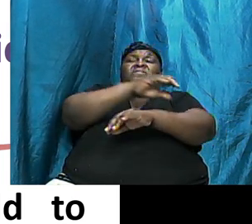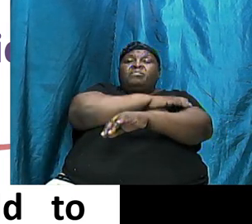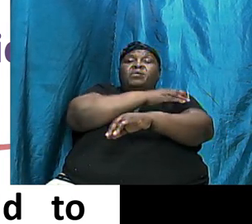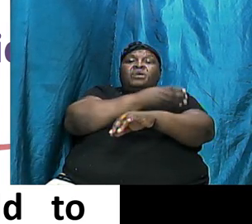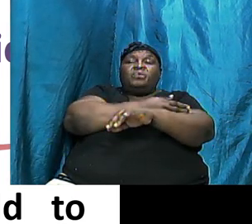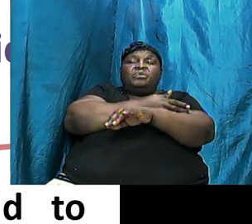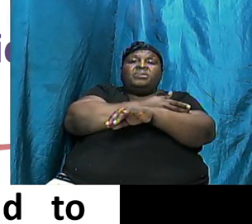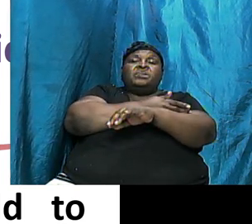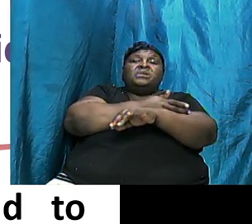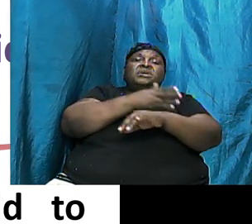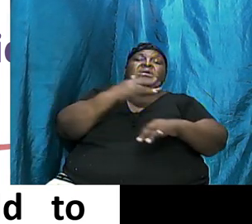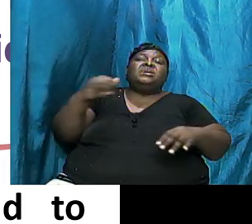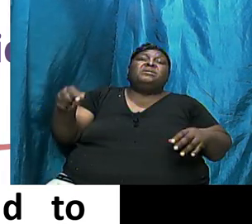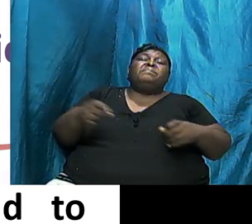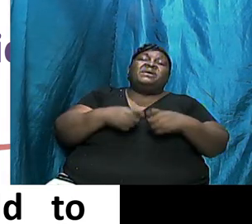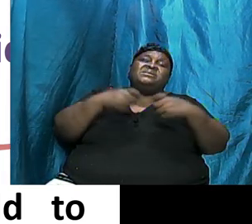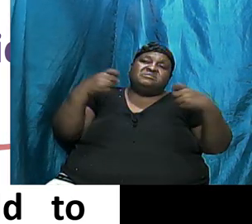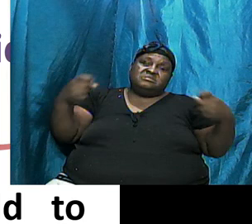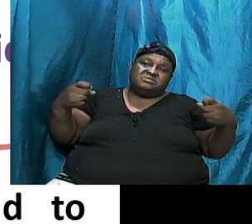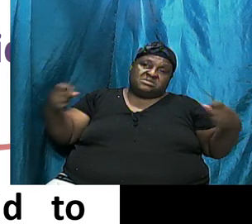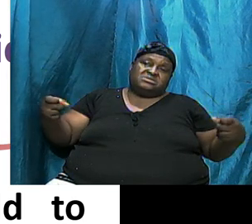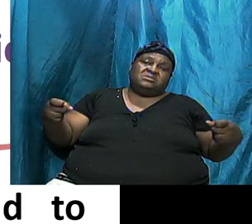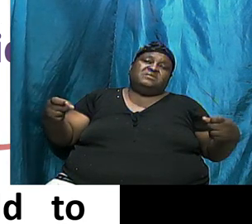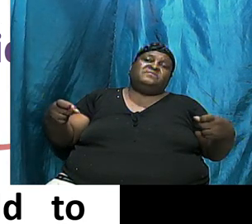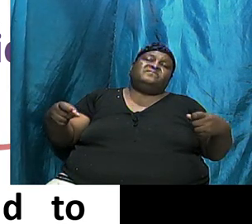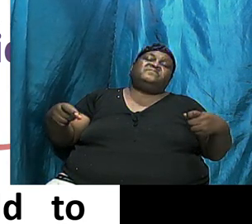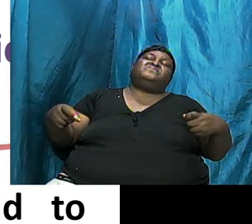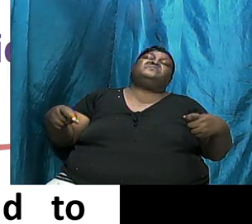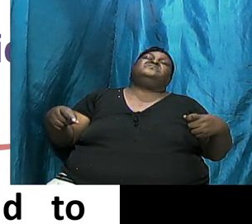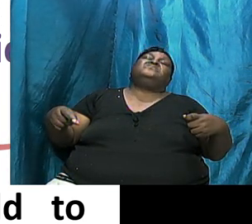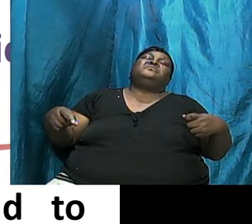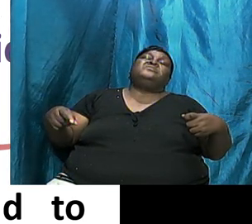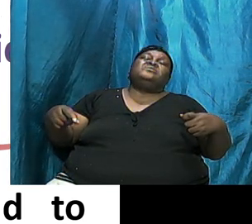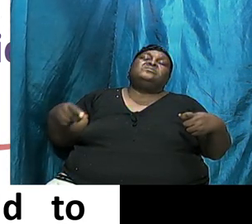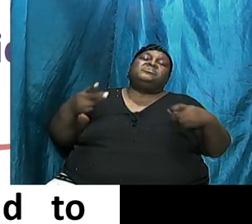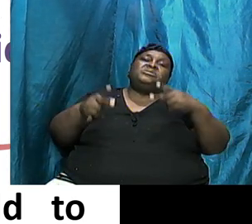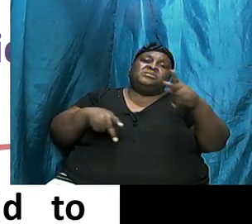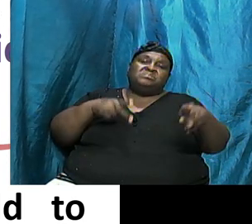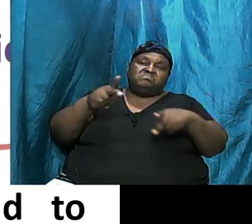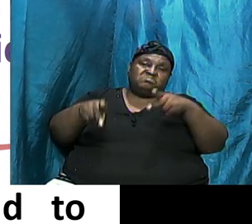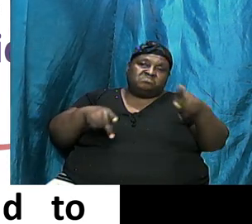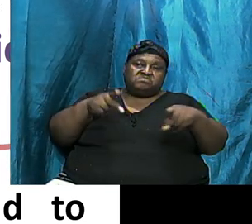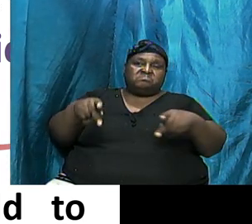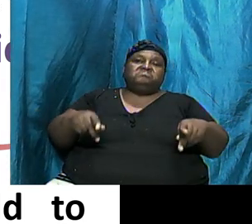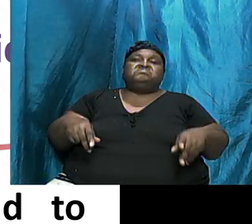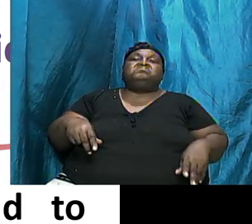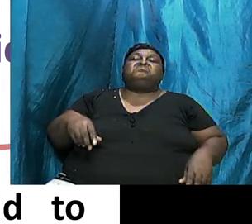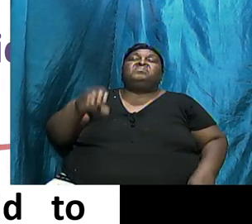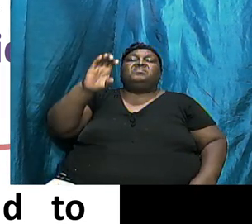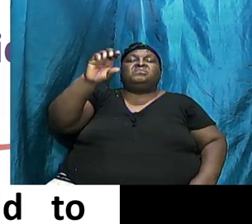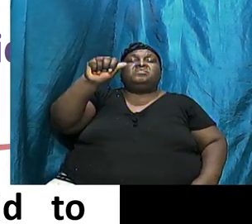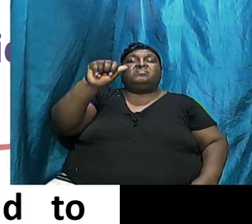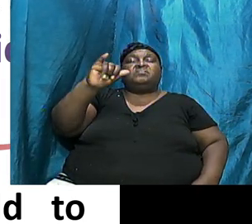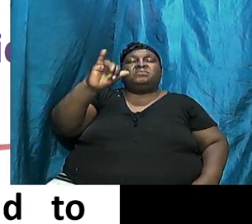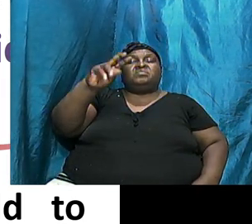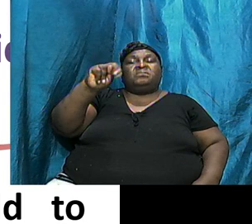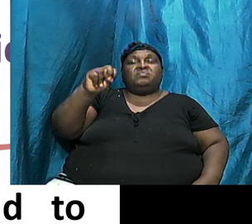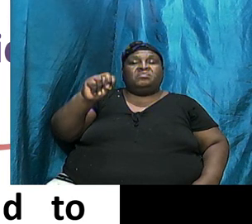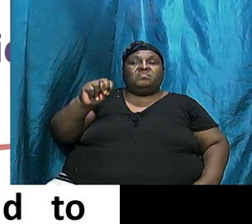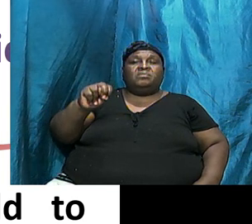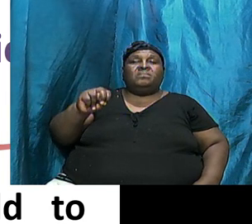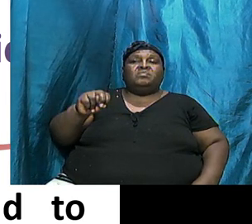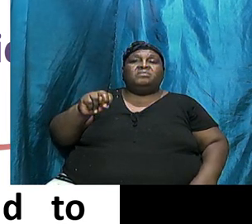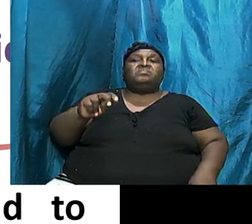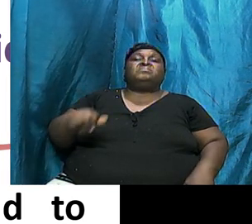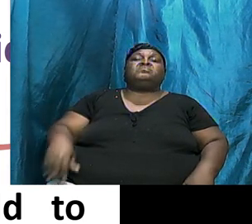Were Influenced By The Unrighteous Descendants Of Cain And To